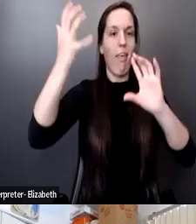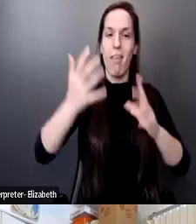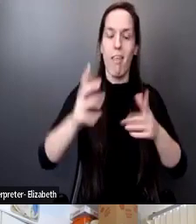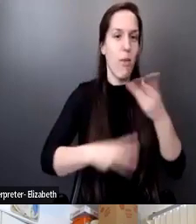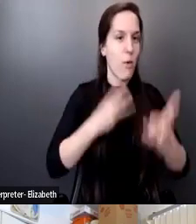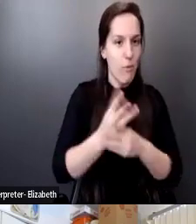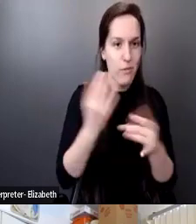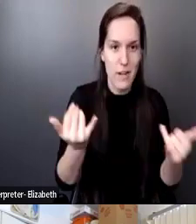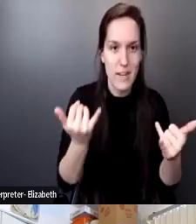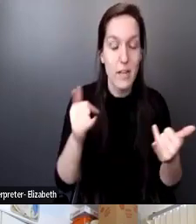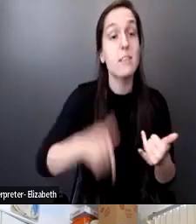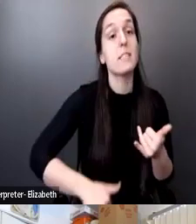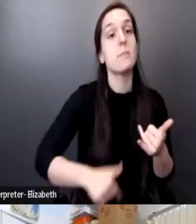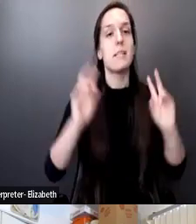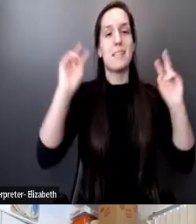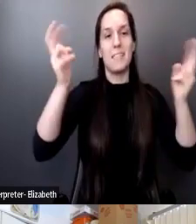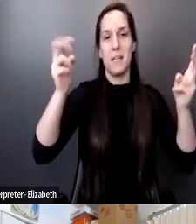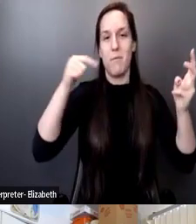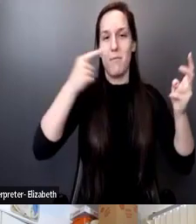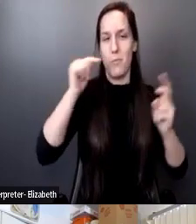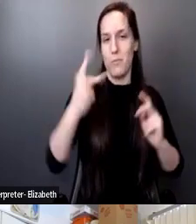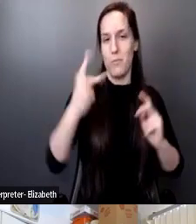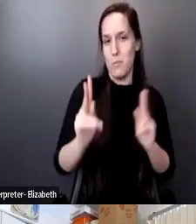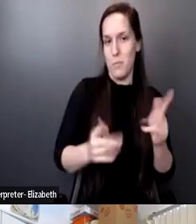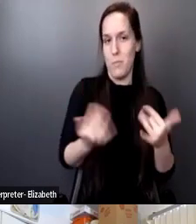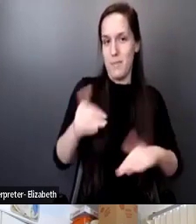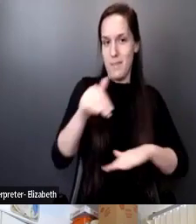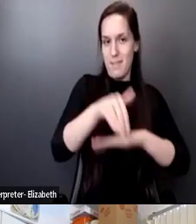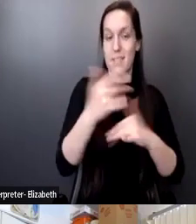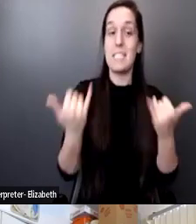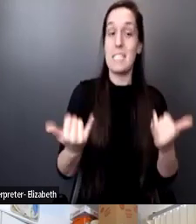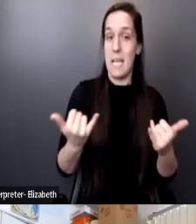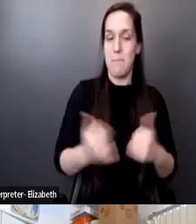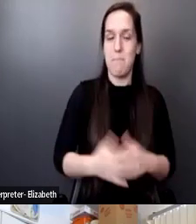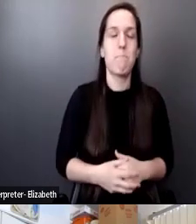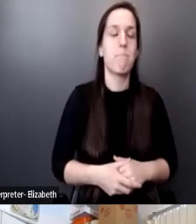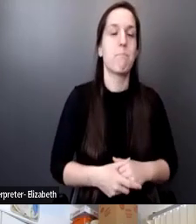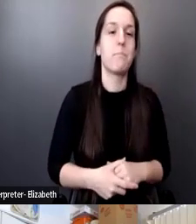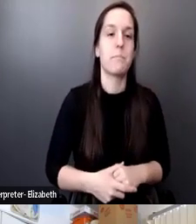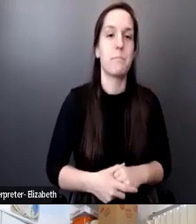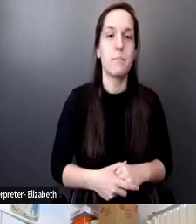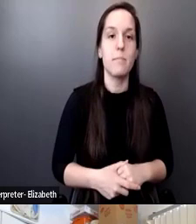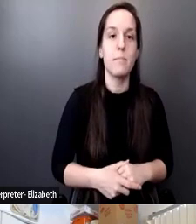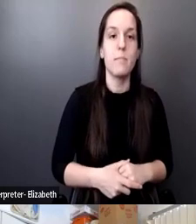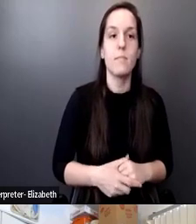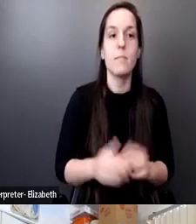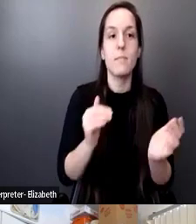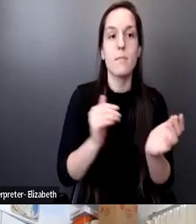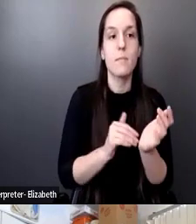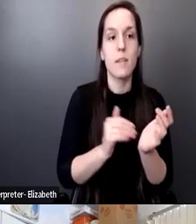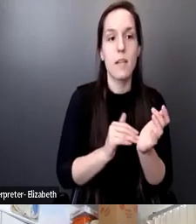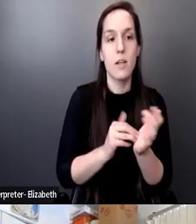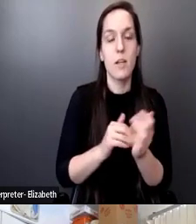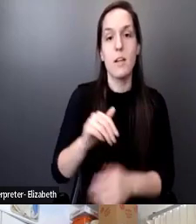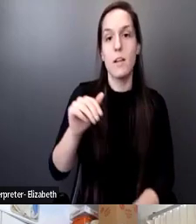that's going to be the theme of the two people that are getting awards today is Dr. Menta on yet.